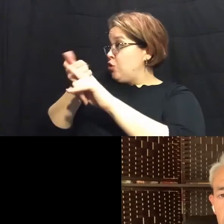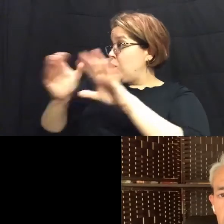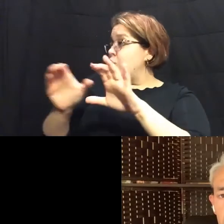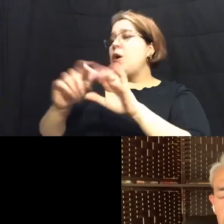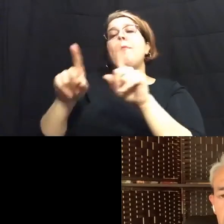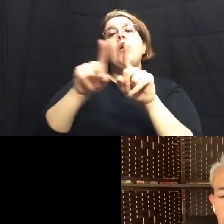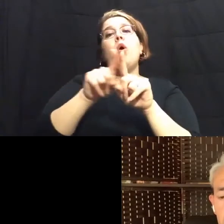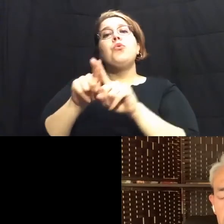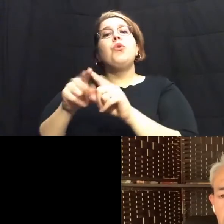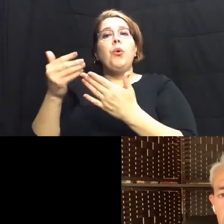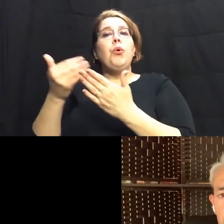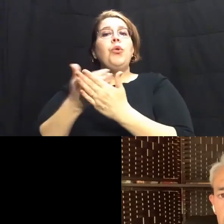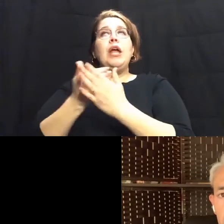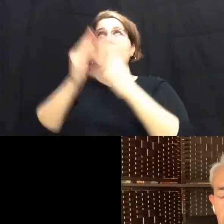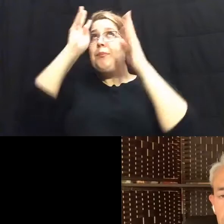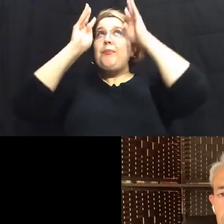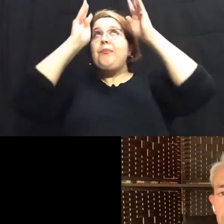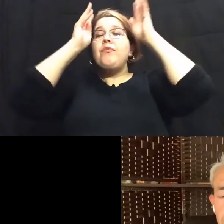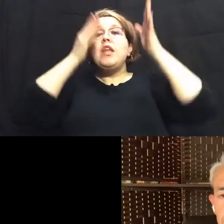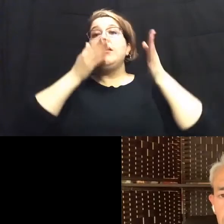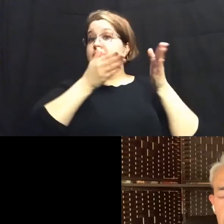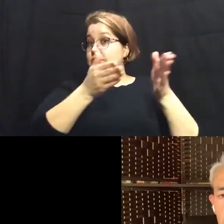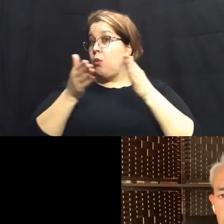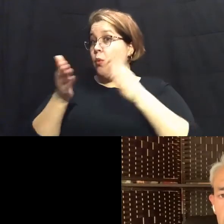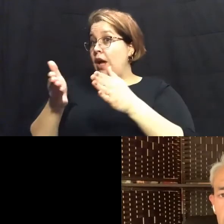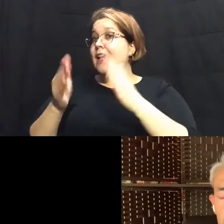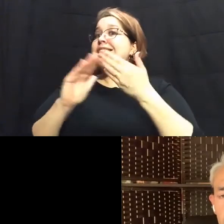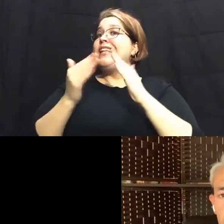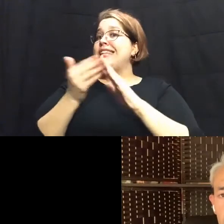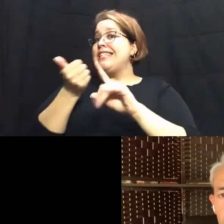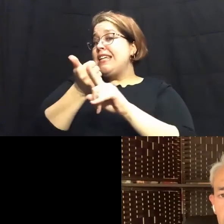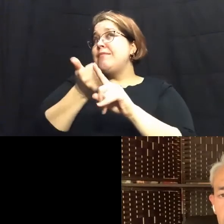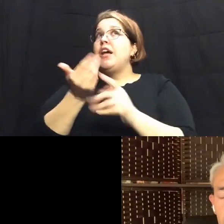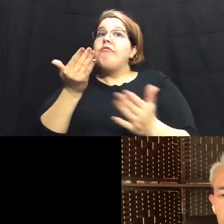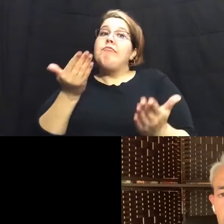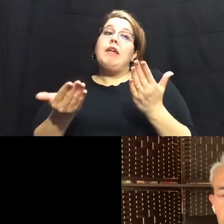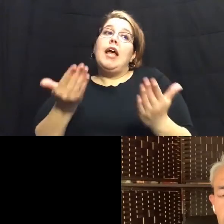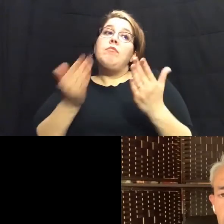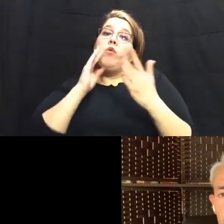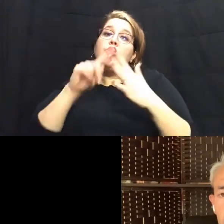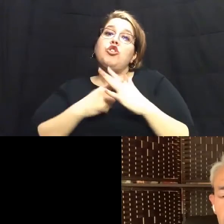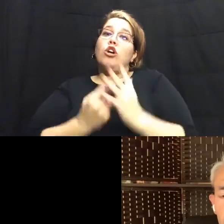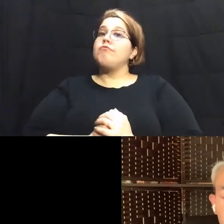some of the new innovative things are that the city might um might do